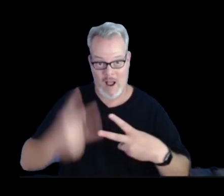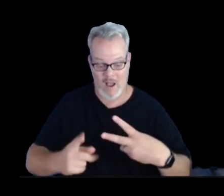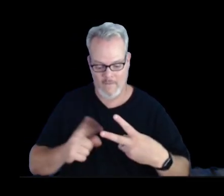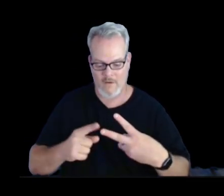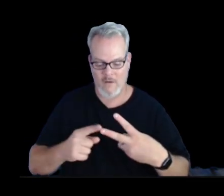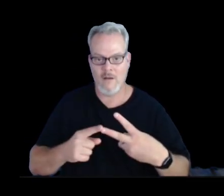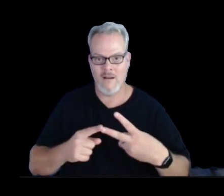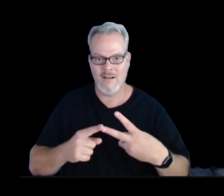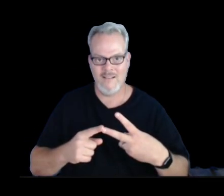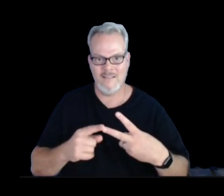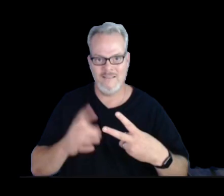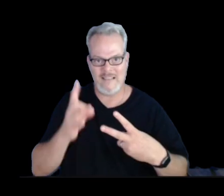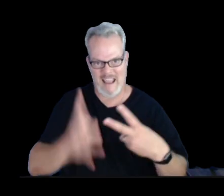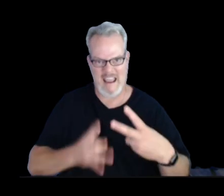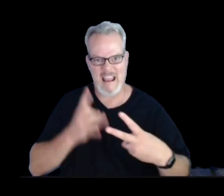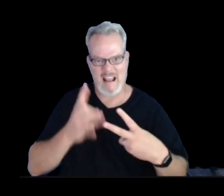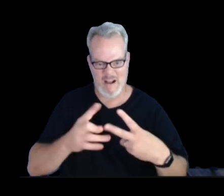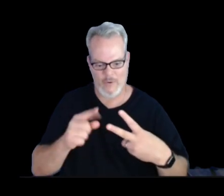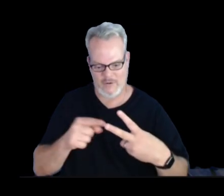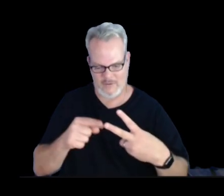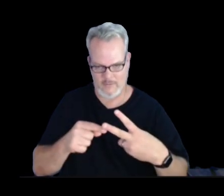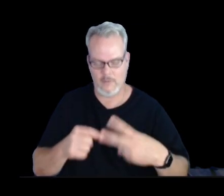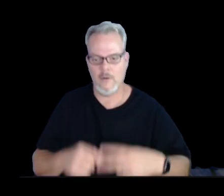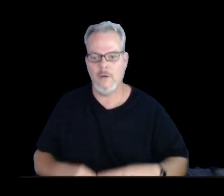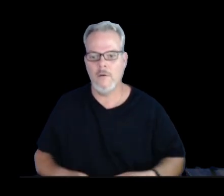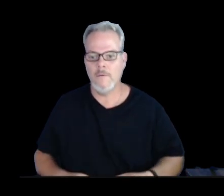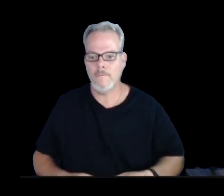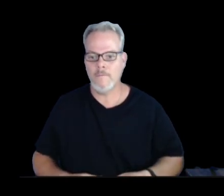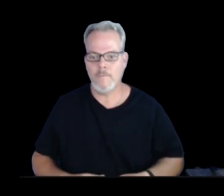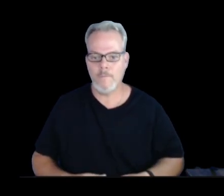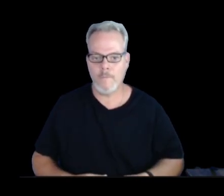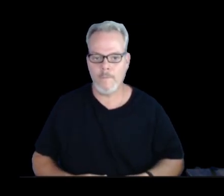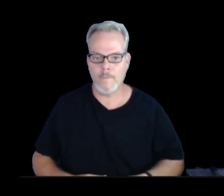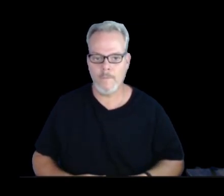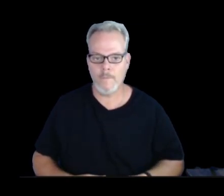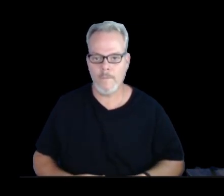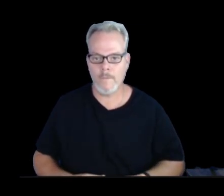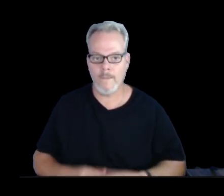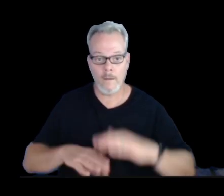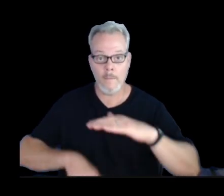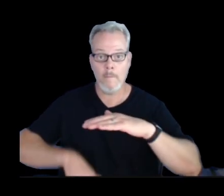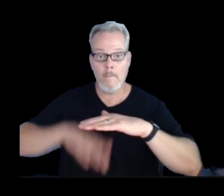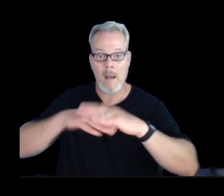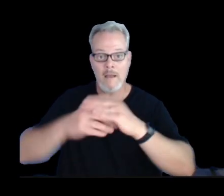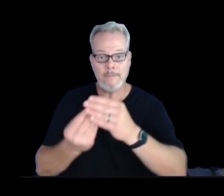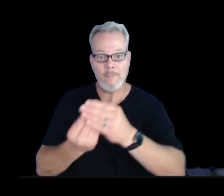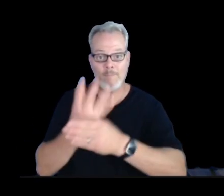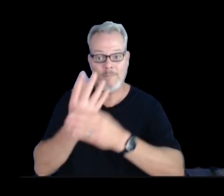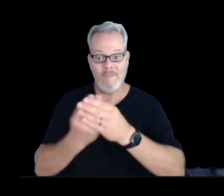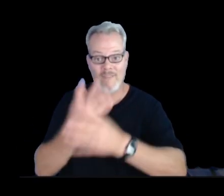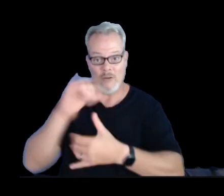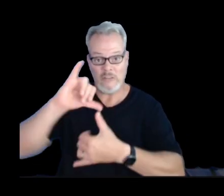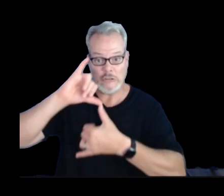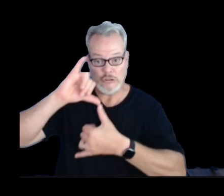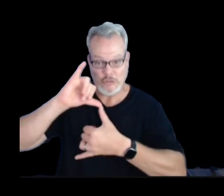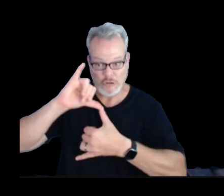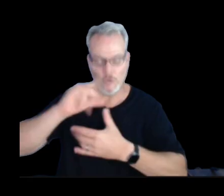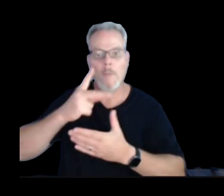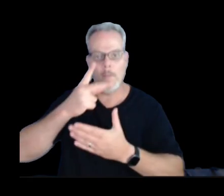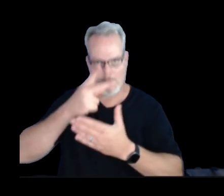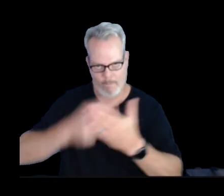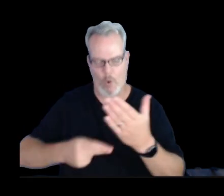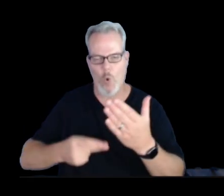If we look at our maximum fountain heights, they were both episodes a little bit shorter than previously.